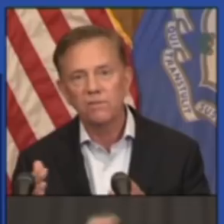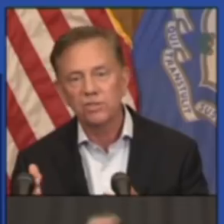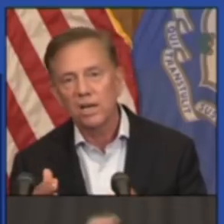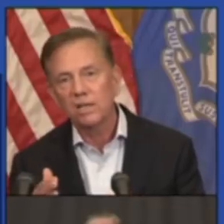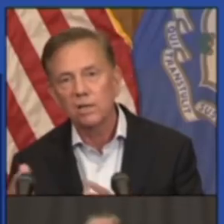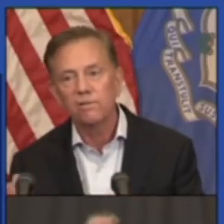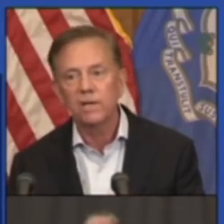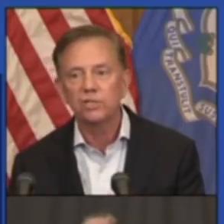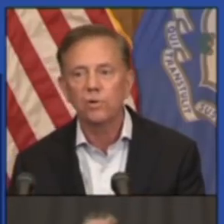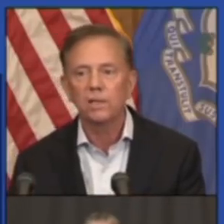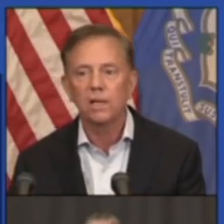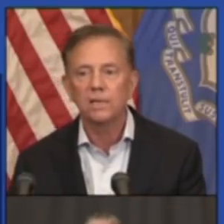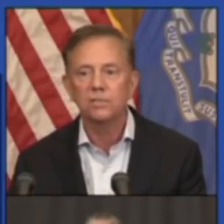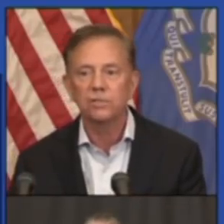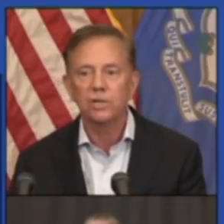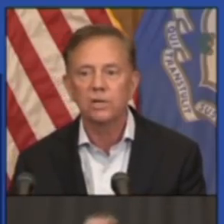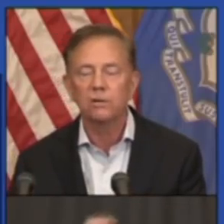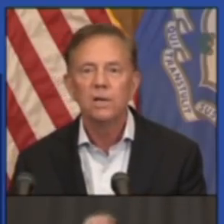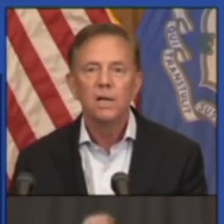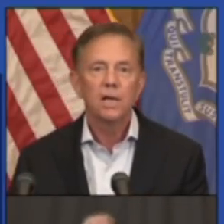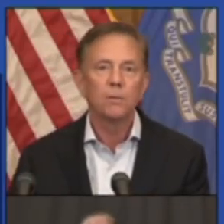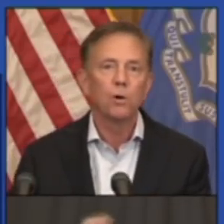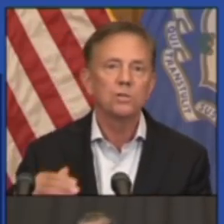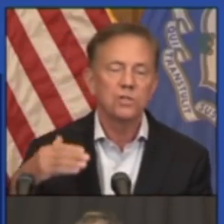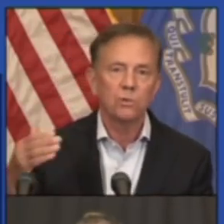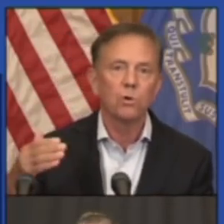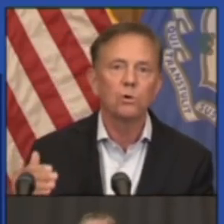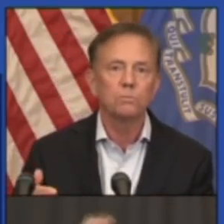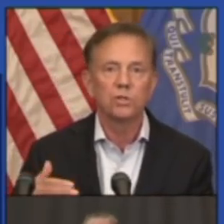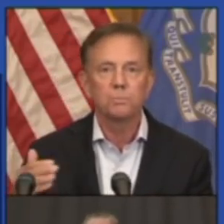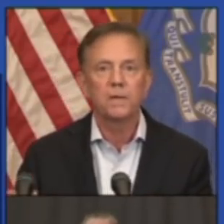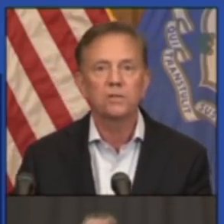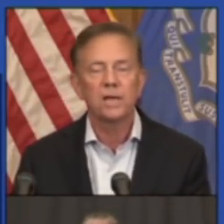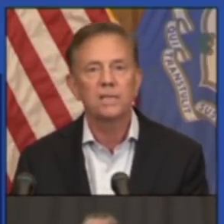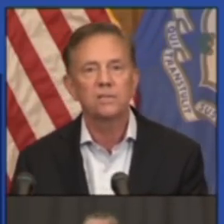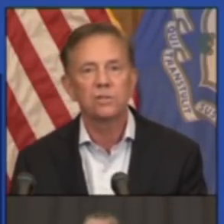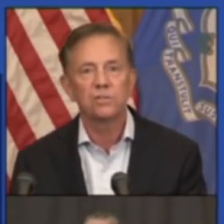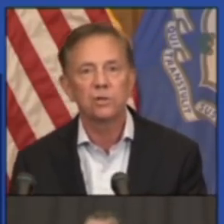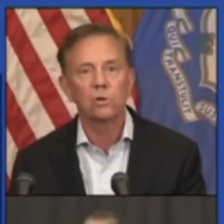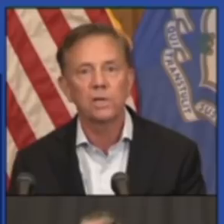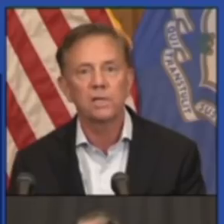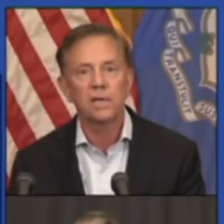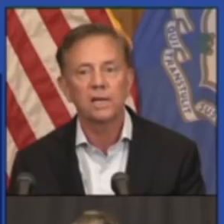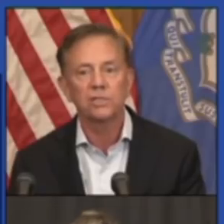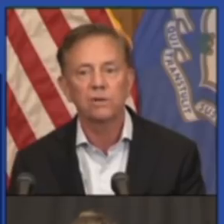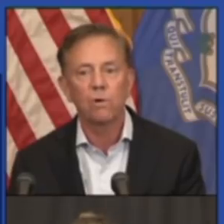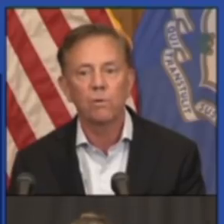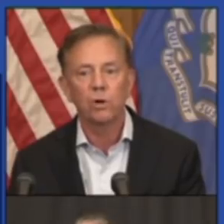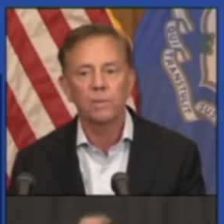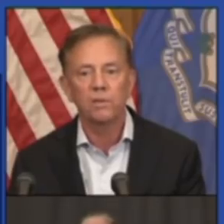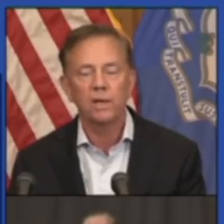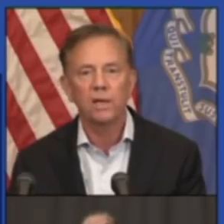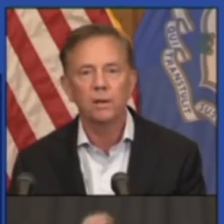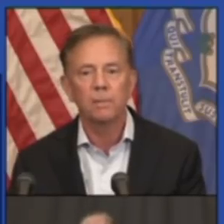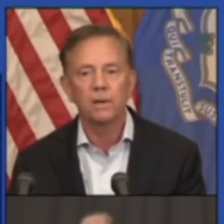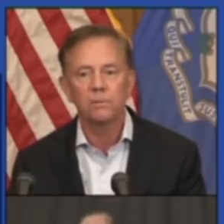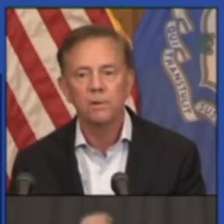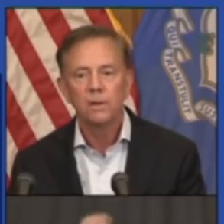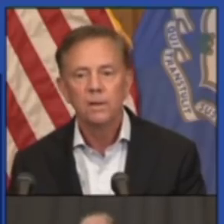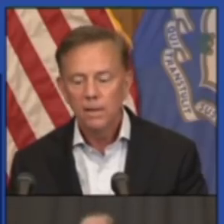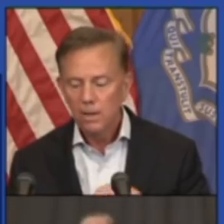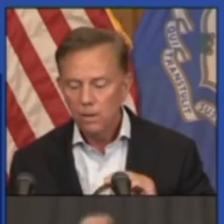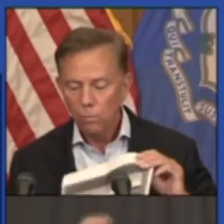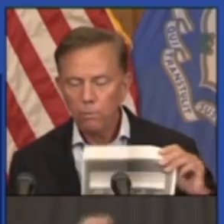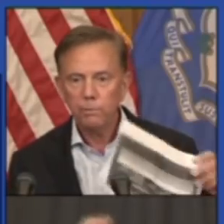just to give us an idea of any trend lines there. An emergency room, just because that gives us an early indication of what we ought to be thinking about.